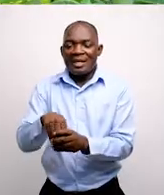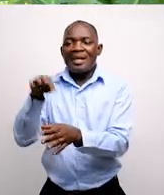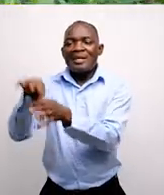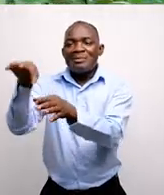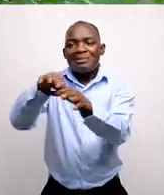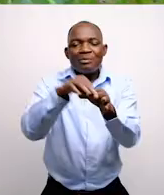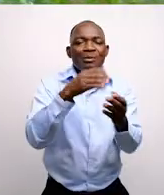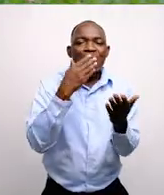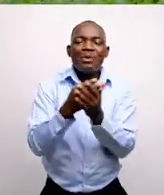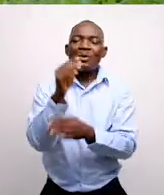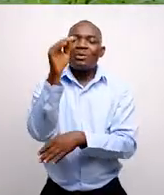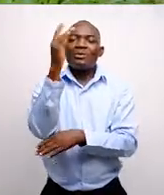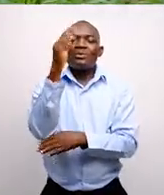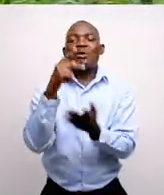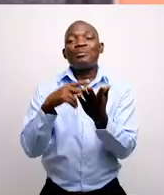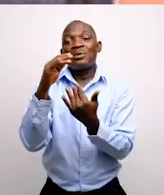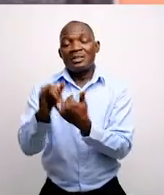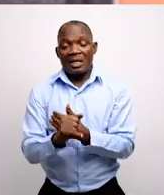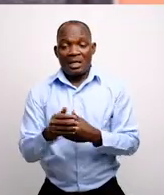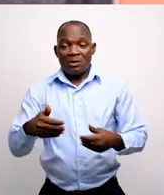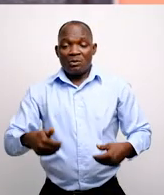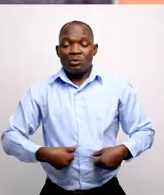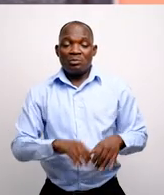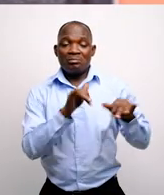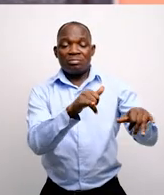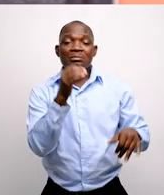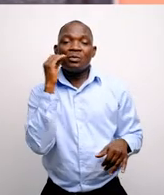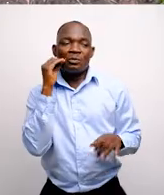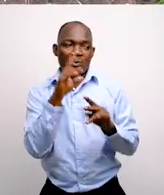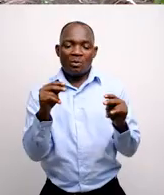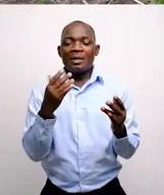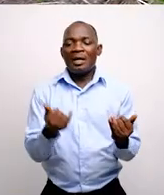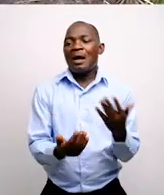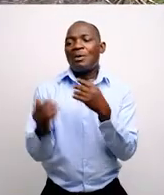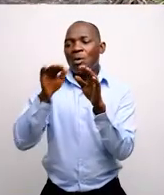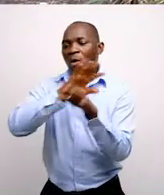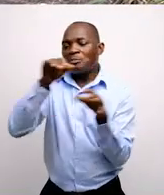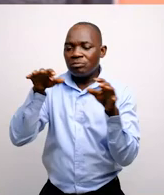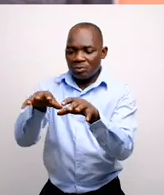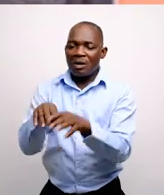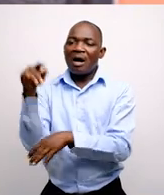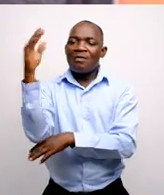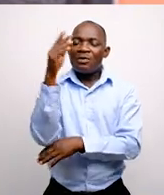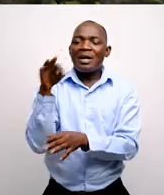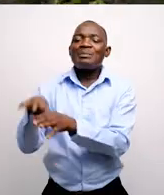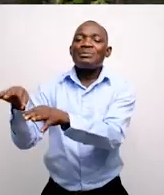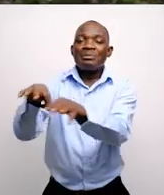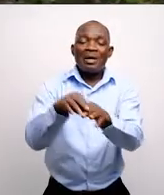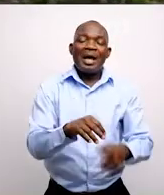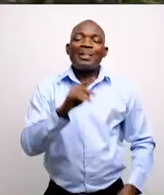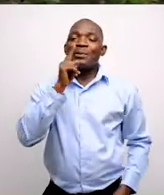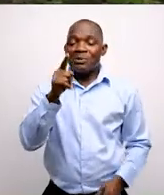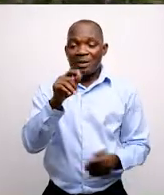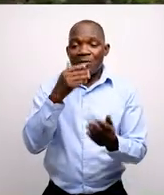into the Diapa plantation. And for them to stay ideal now, they don't.